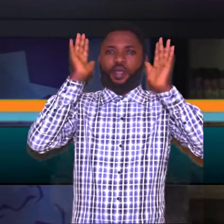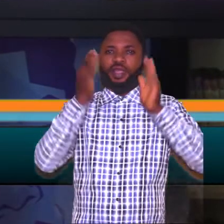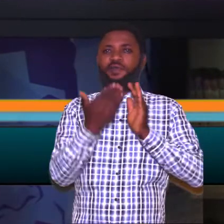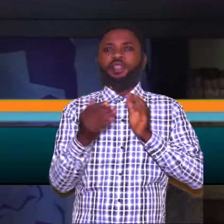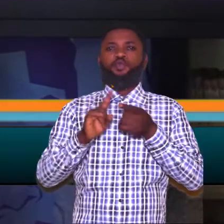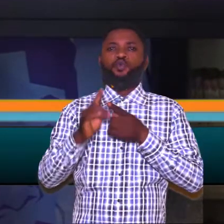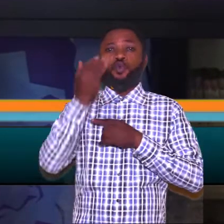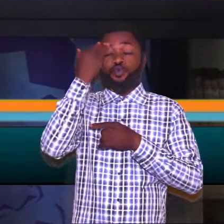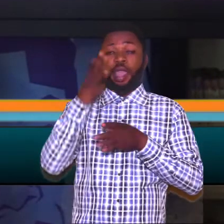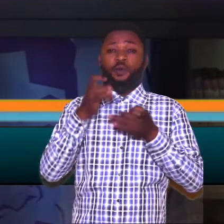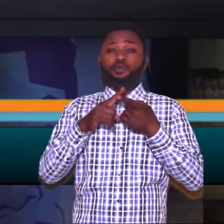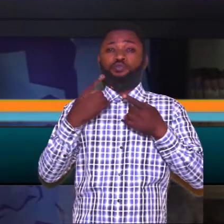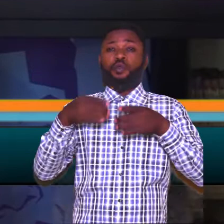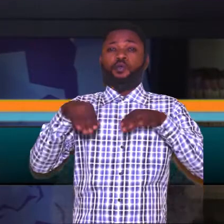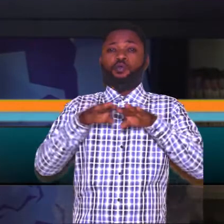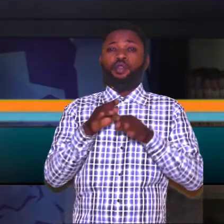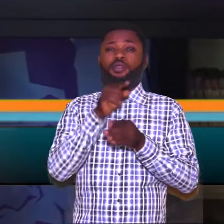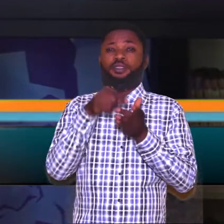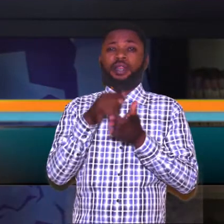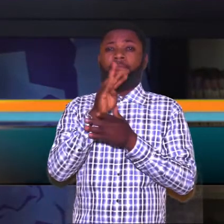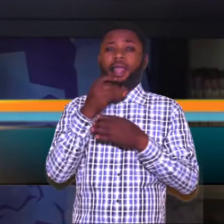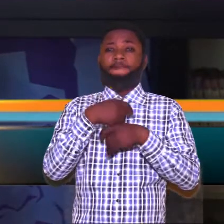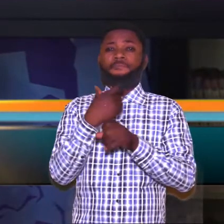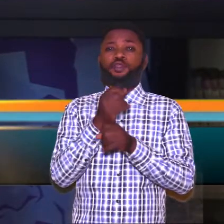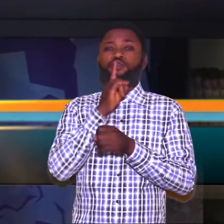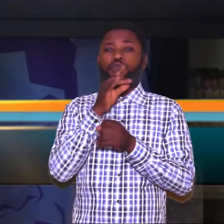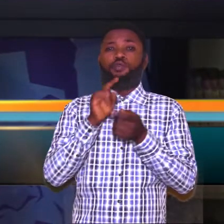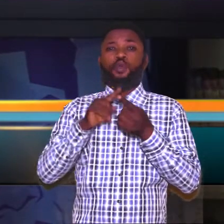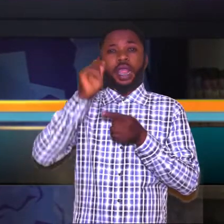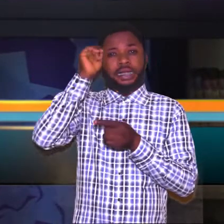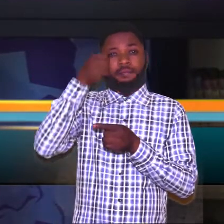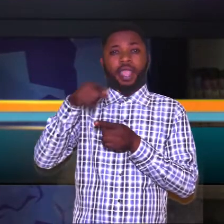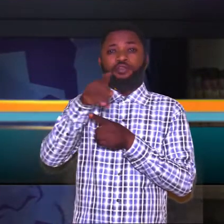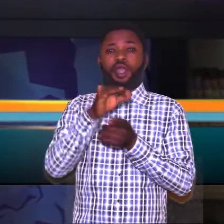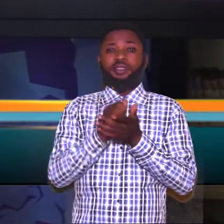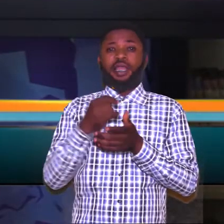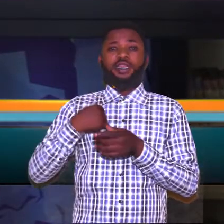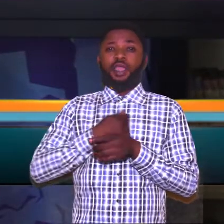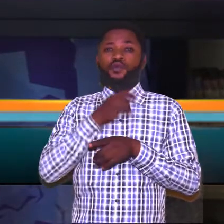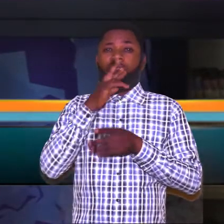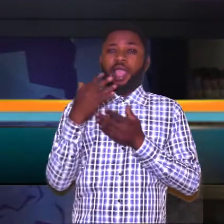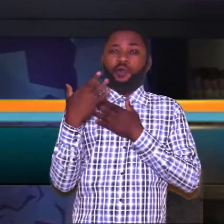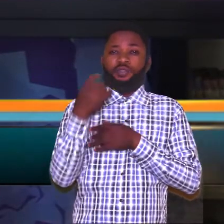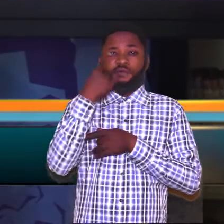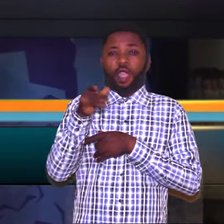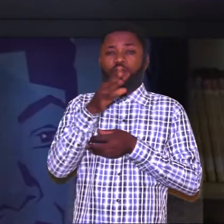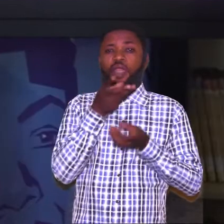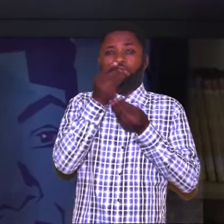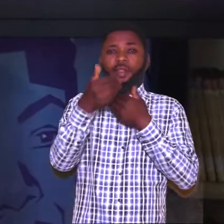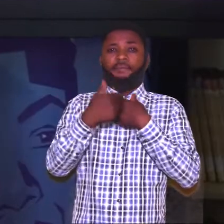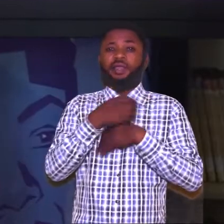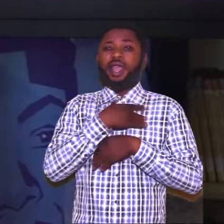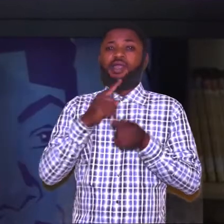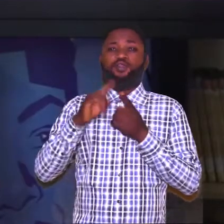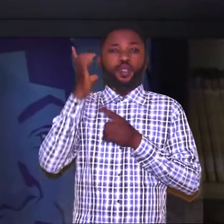thing to know so i want to close this by making sure to uh to remind you that we were waiting for your feedback and we